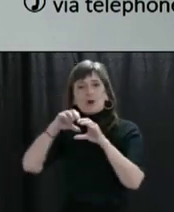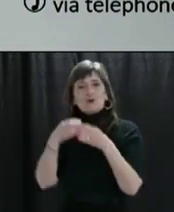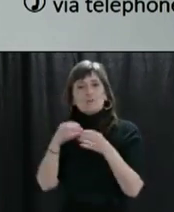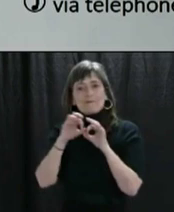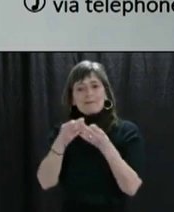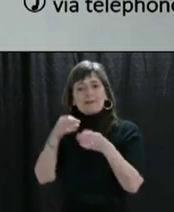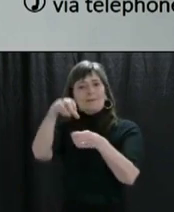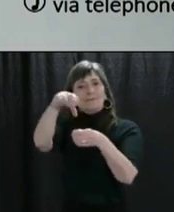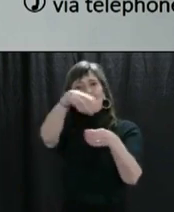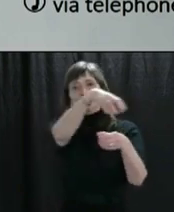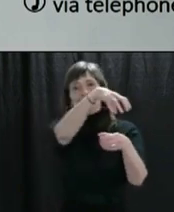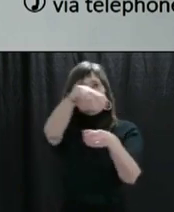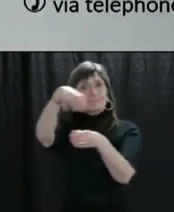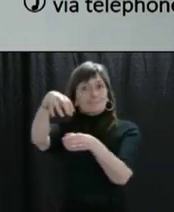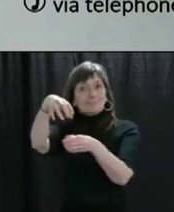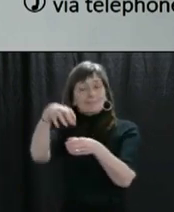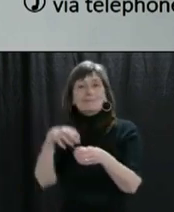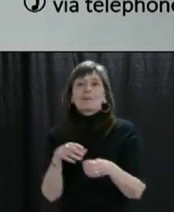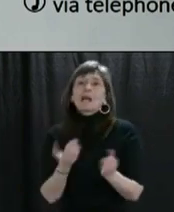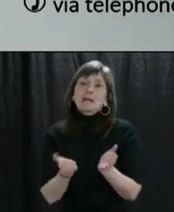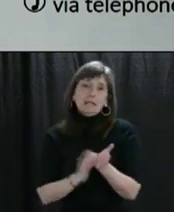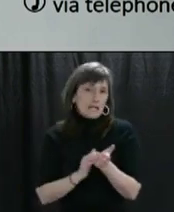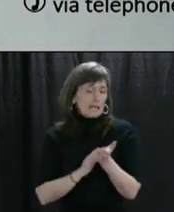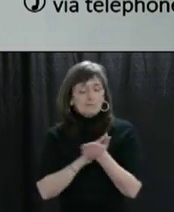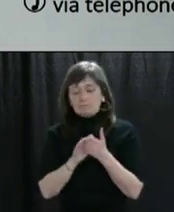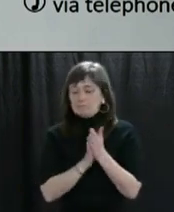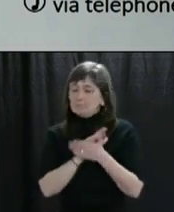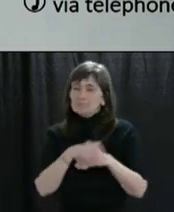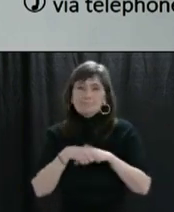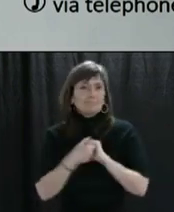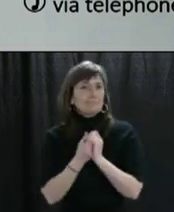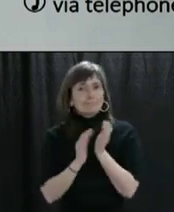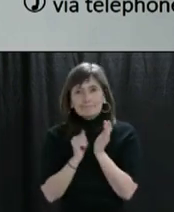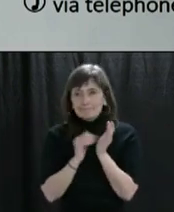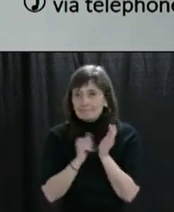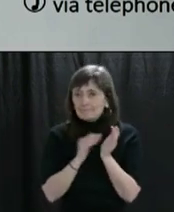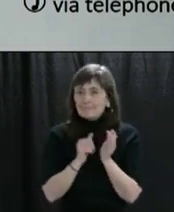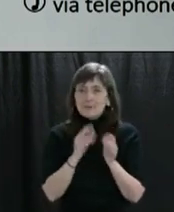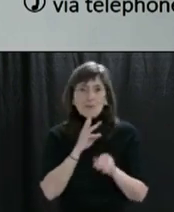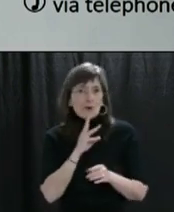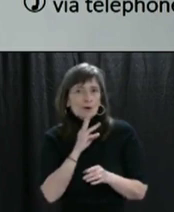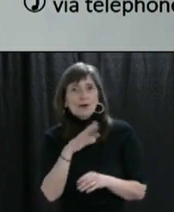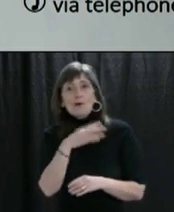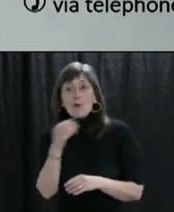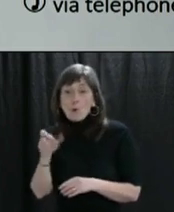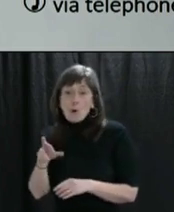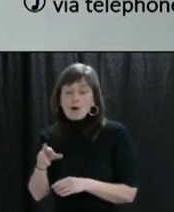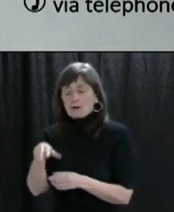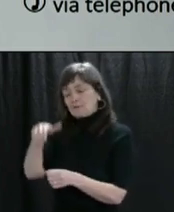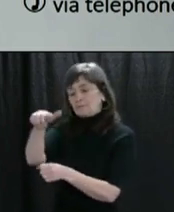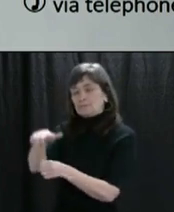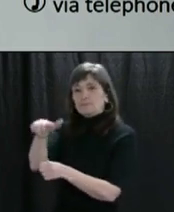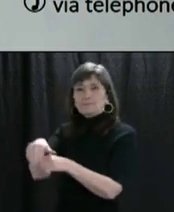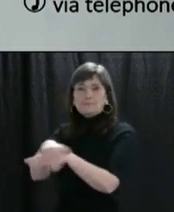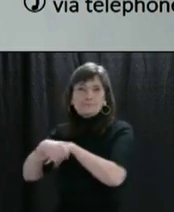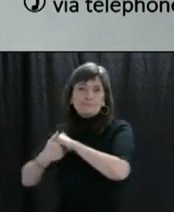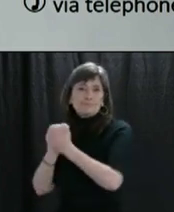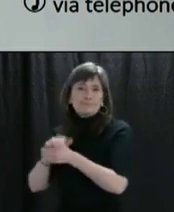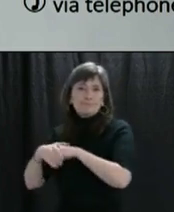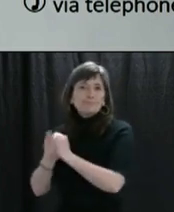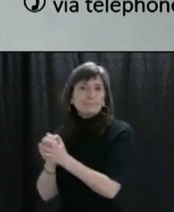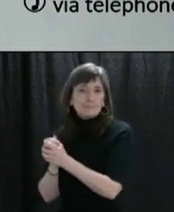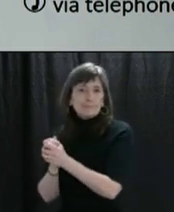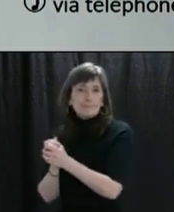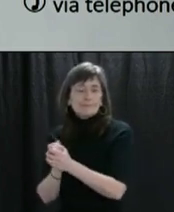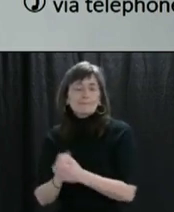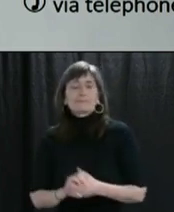washing your hands well and often with soap and water or using an alcohol-based hand sanitizer. I want to thank